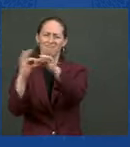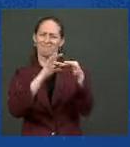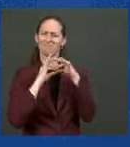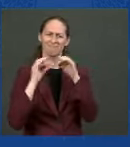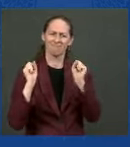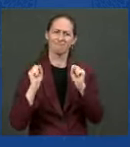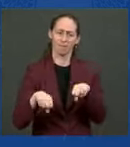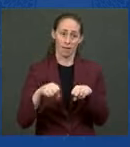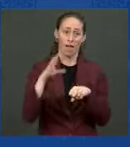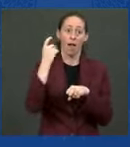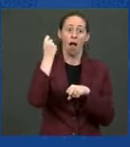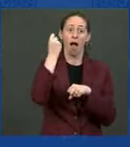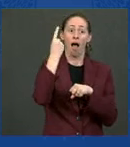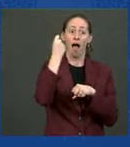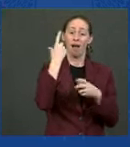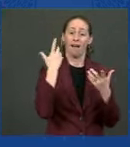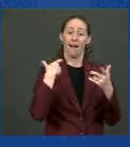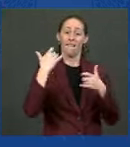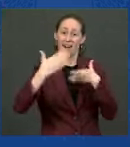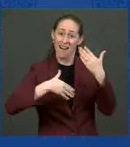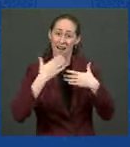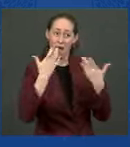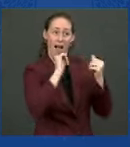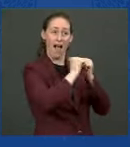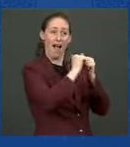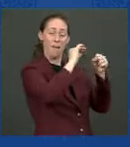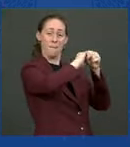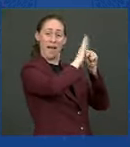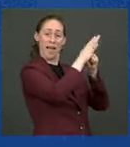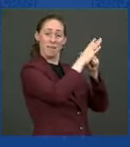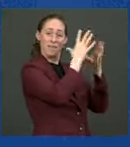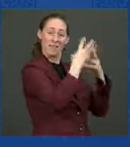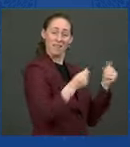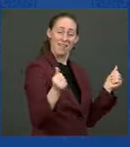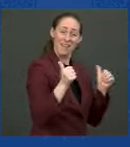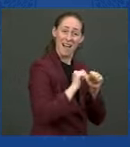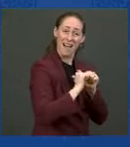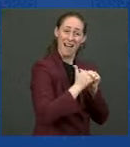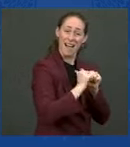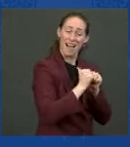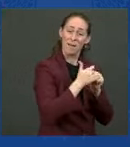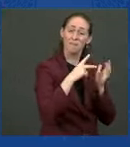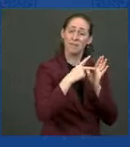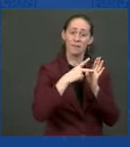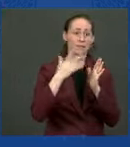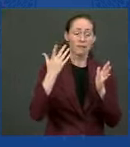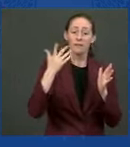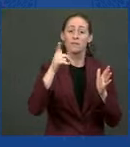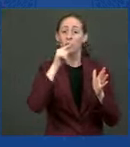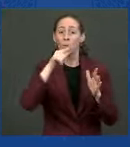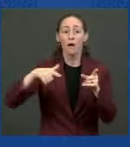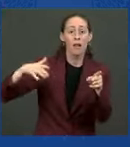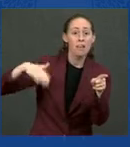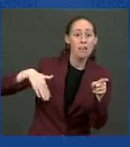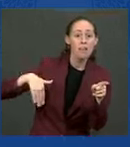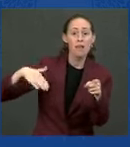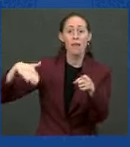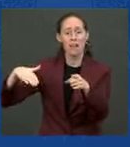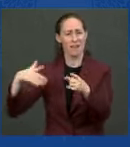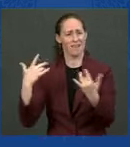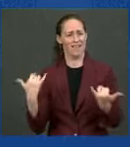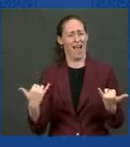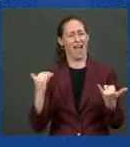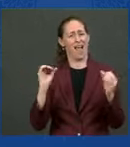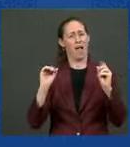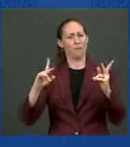we forget this pandemic and the virus behind us. So I urge everyone, if you haven't taken advantage of this opportunity, please do